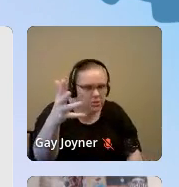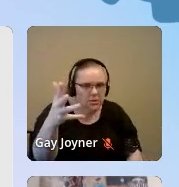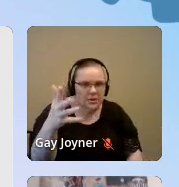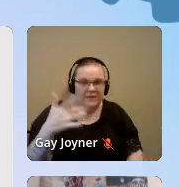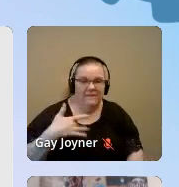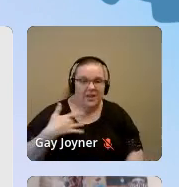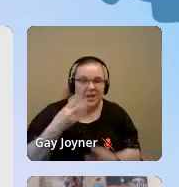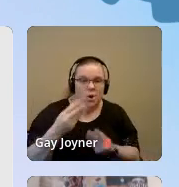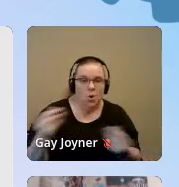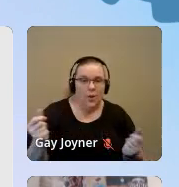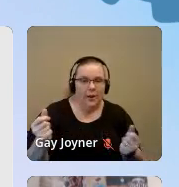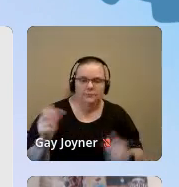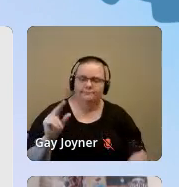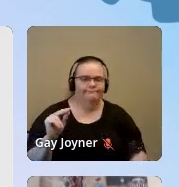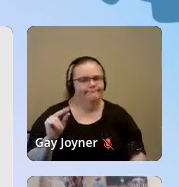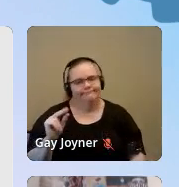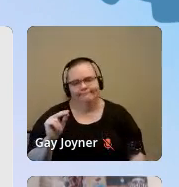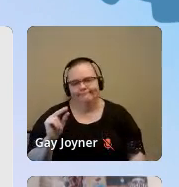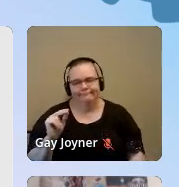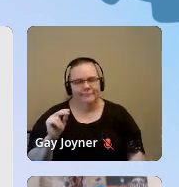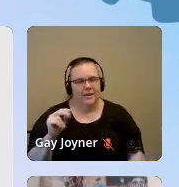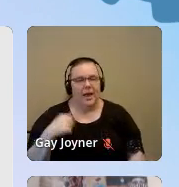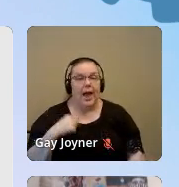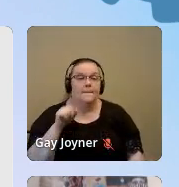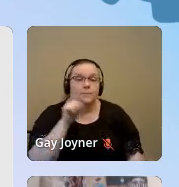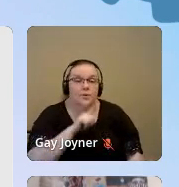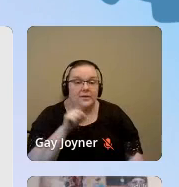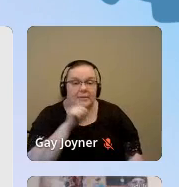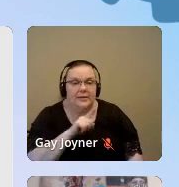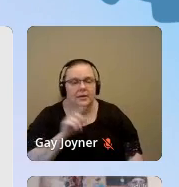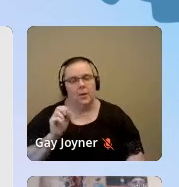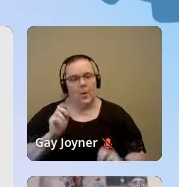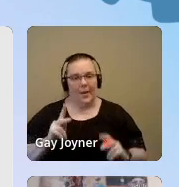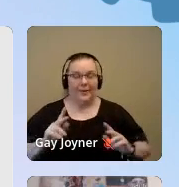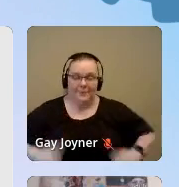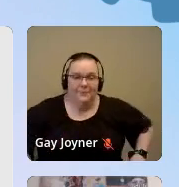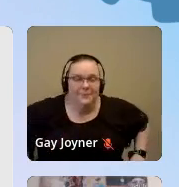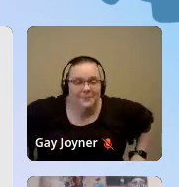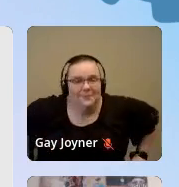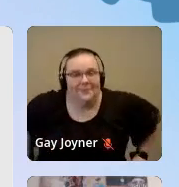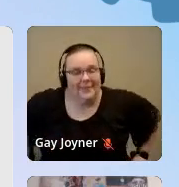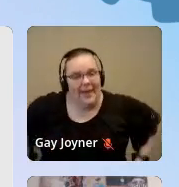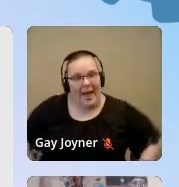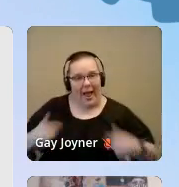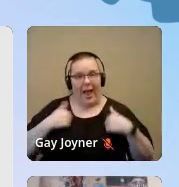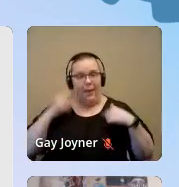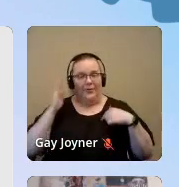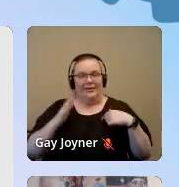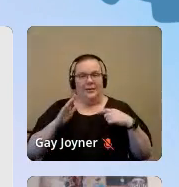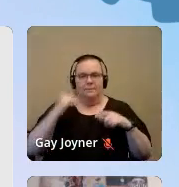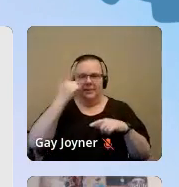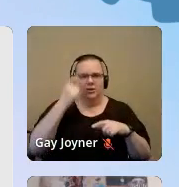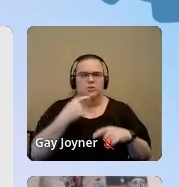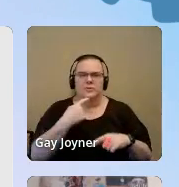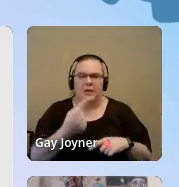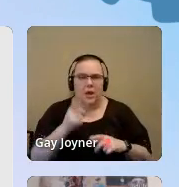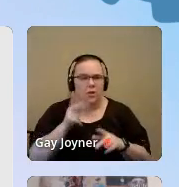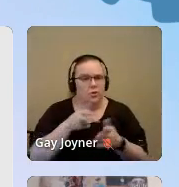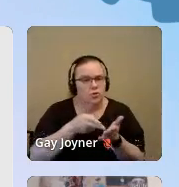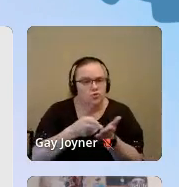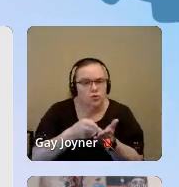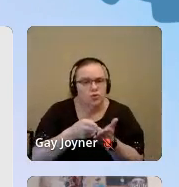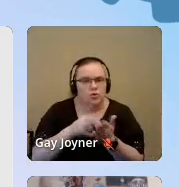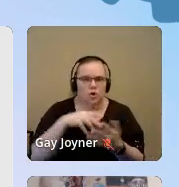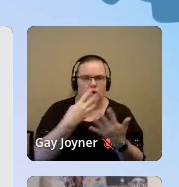I pretended to be okay. I learned don't share what's going on. Because if you tell people the truth, you'll get locked up again, you'll be in trouble,